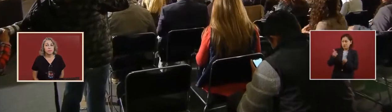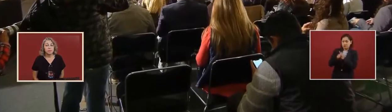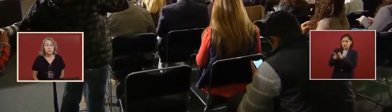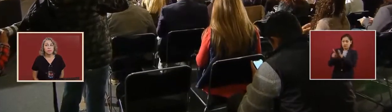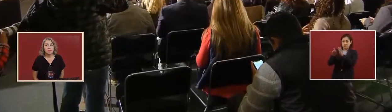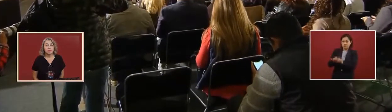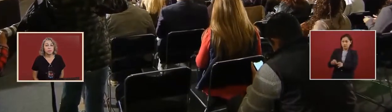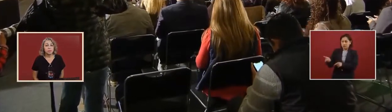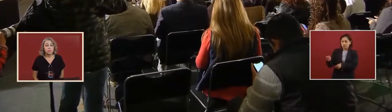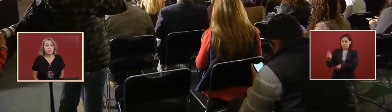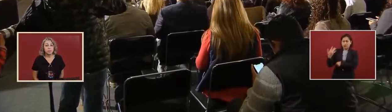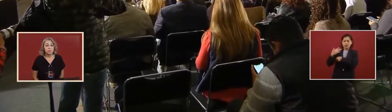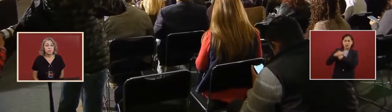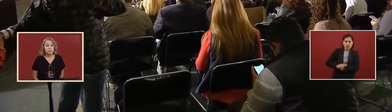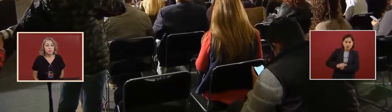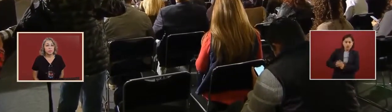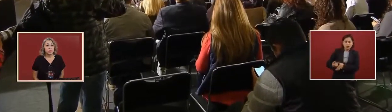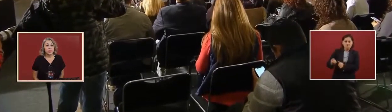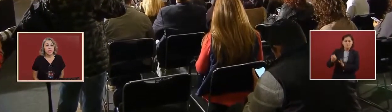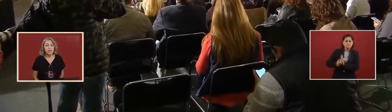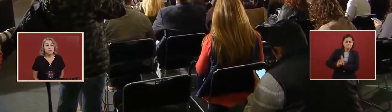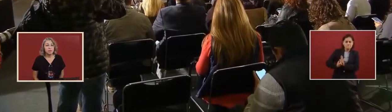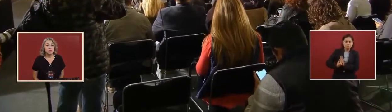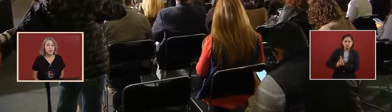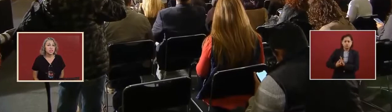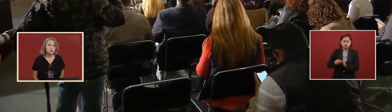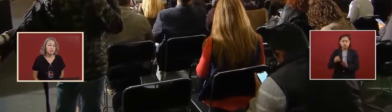I have no pressure from, um,